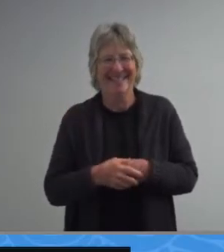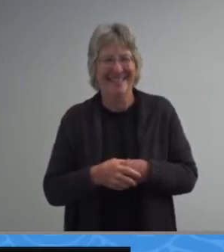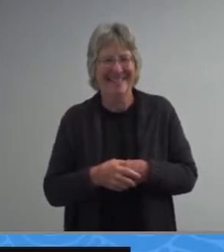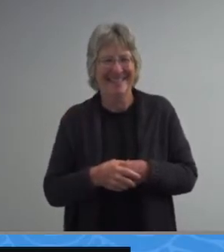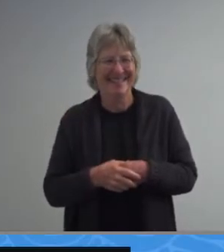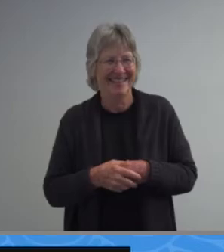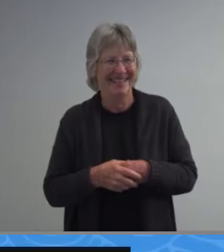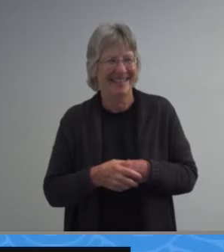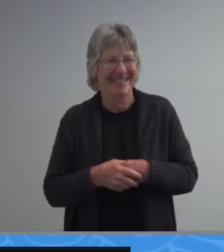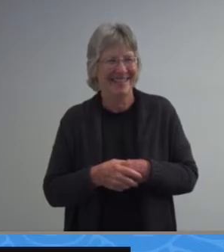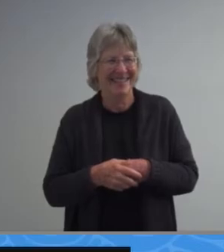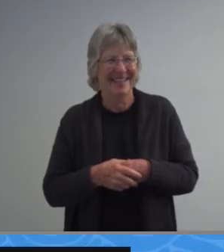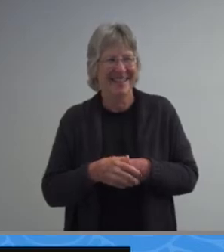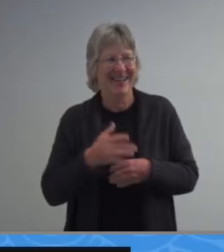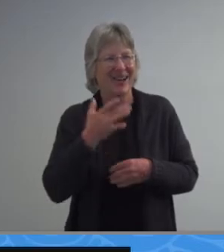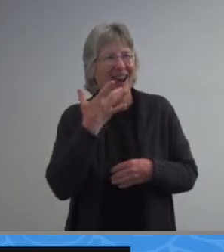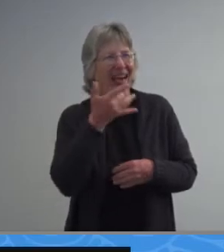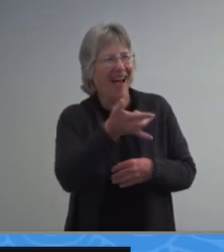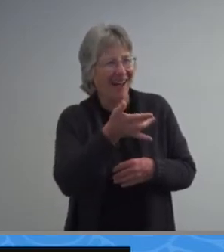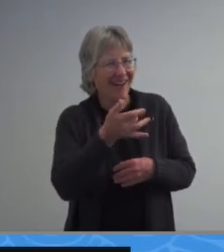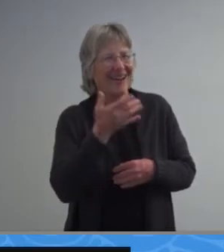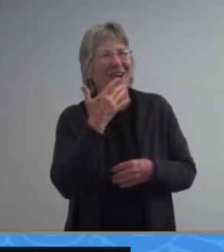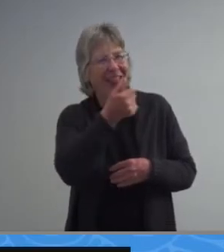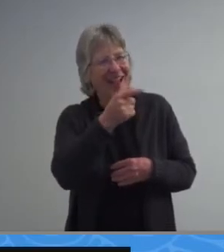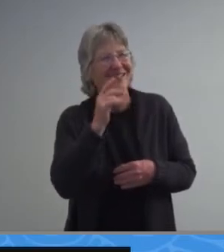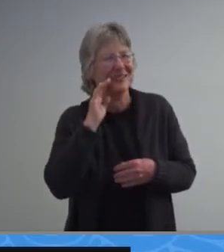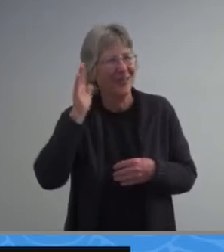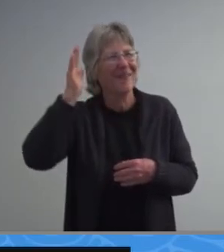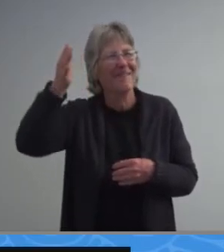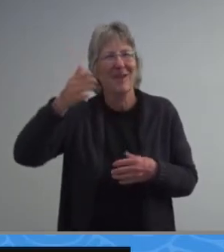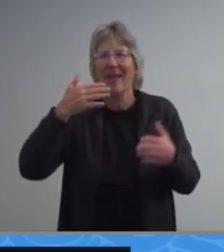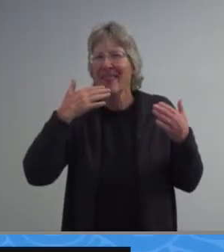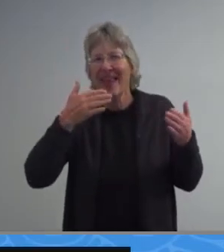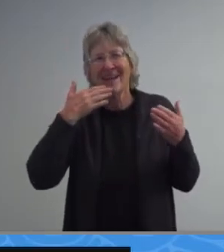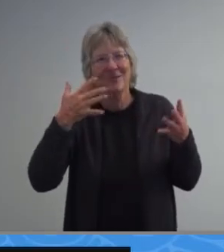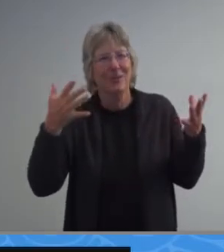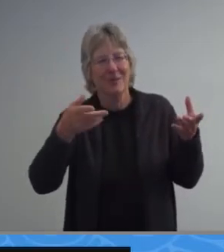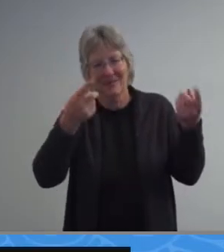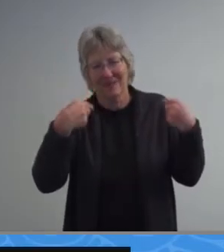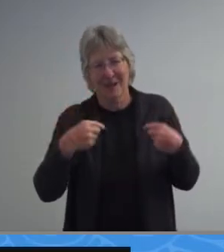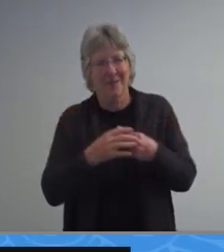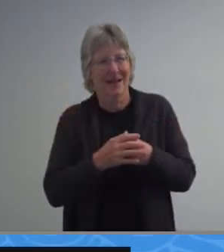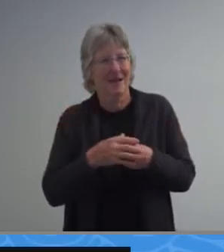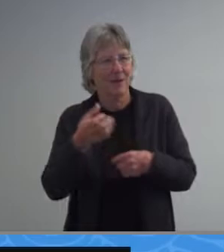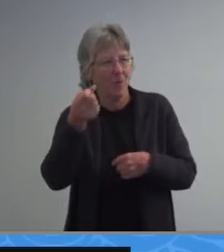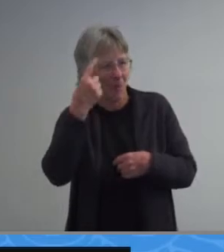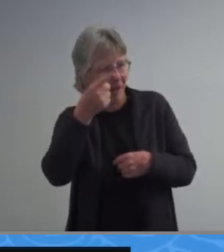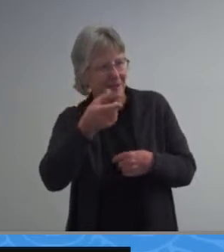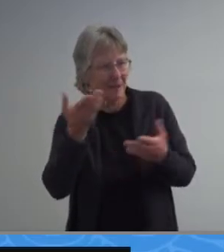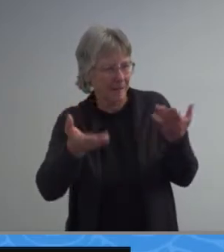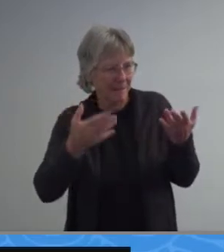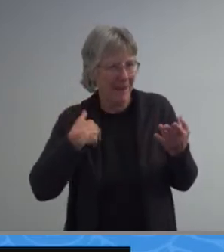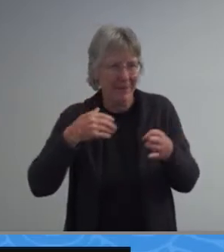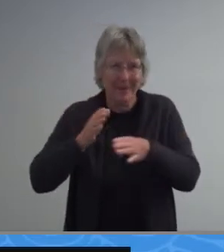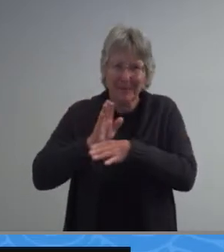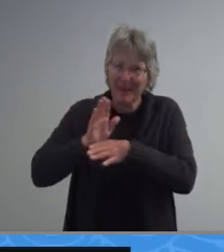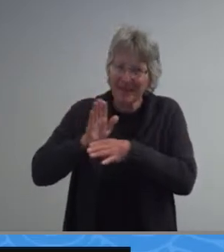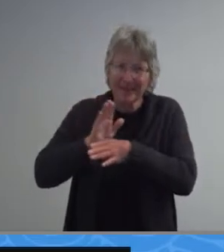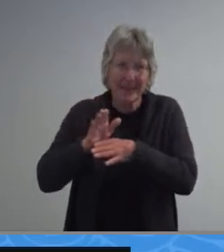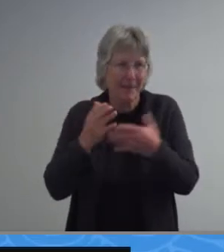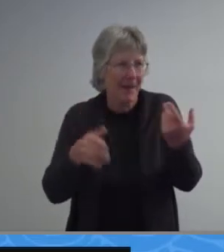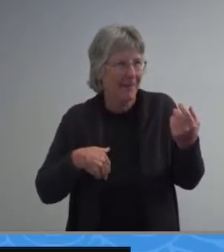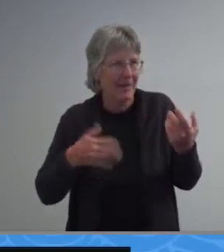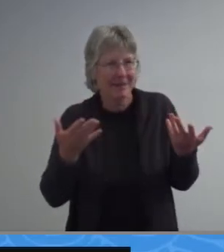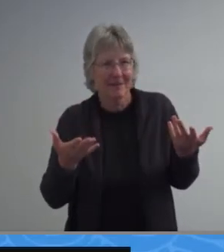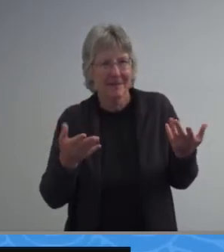okay well good luck to you in the future thank you so much for being with us we understand you may be busy and you might not